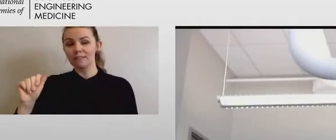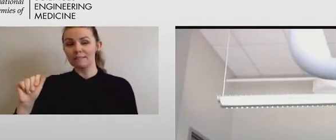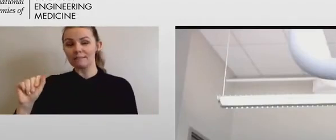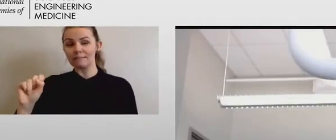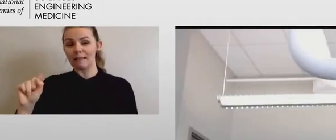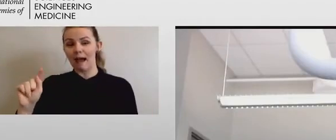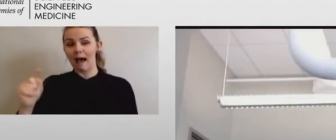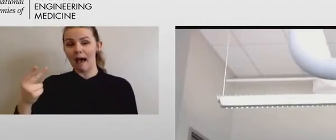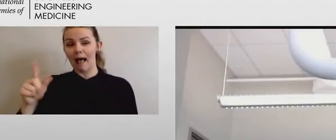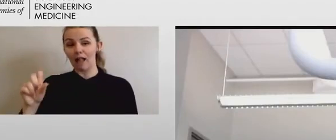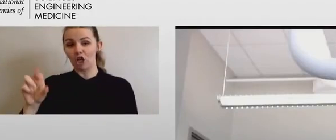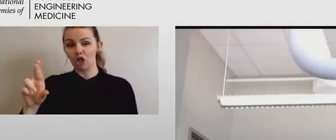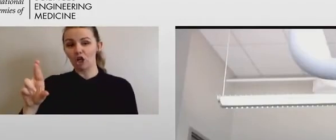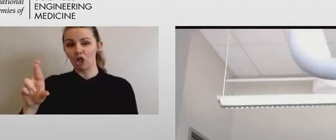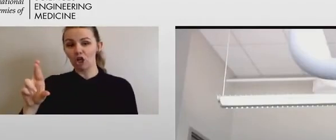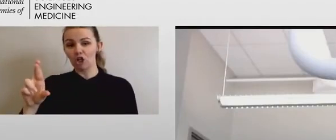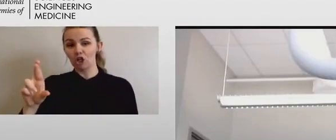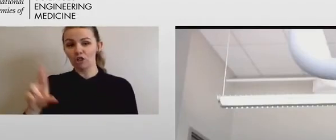Cheryl?